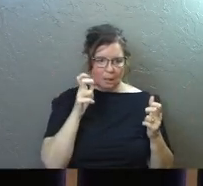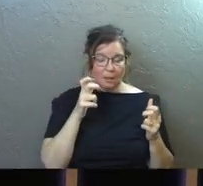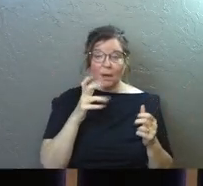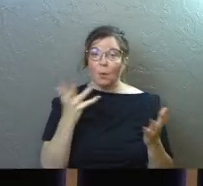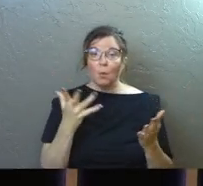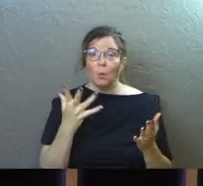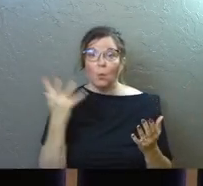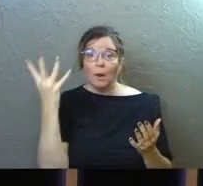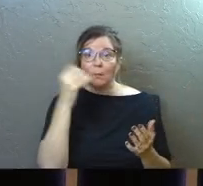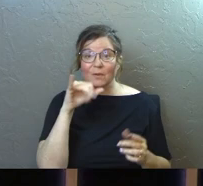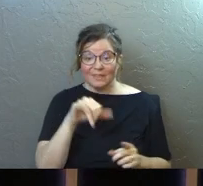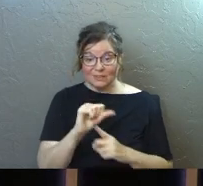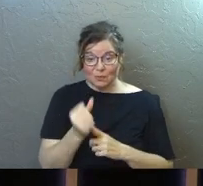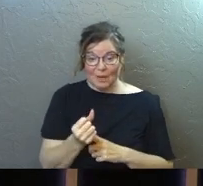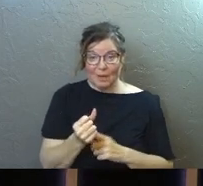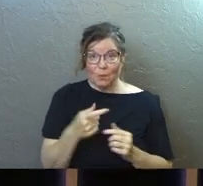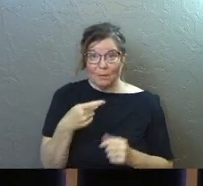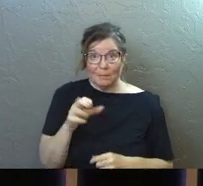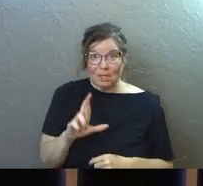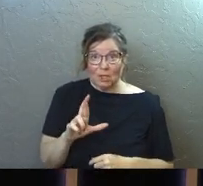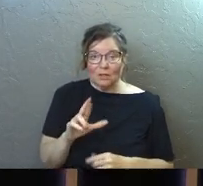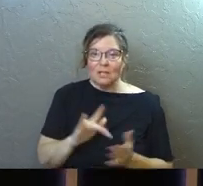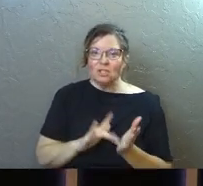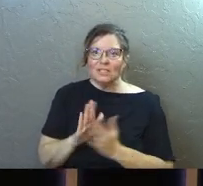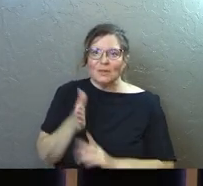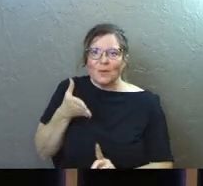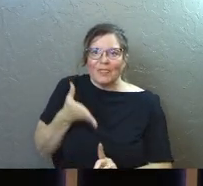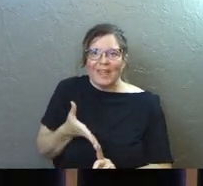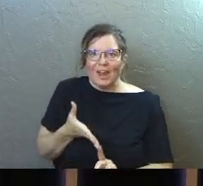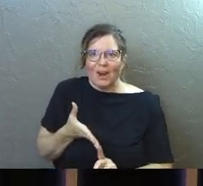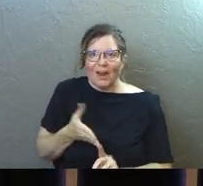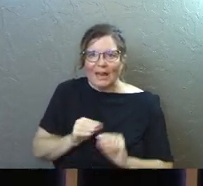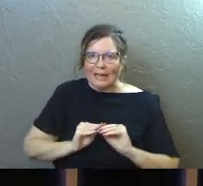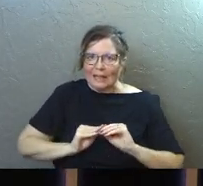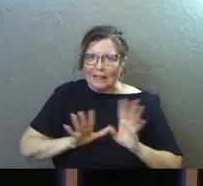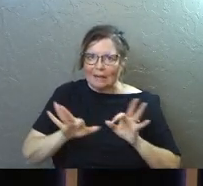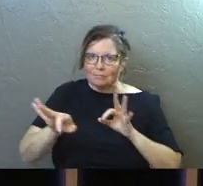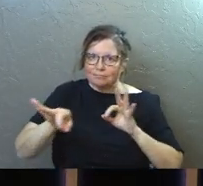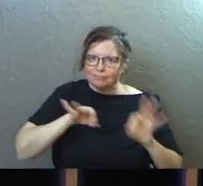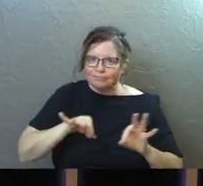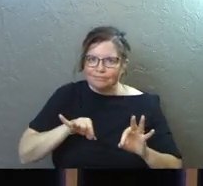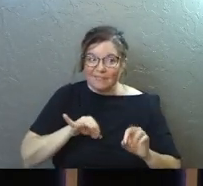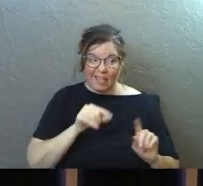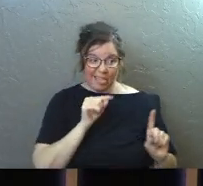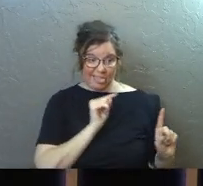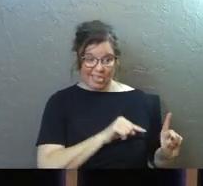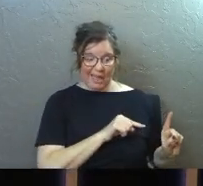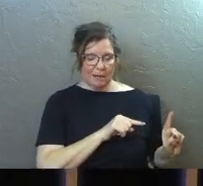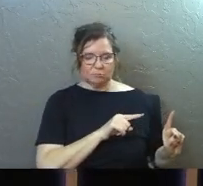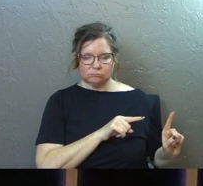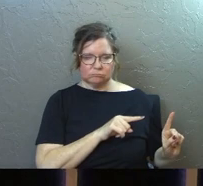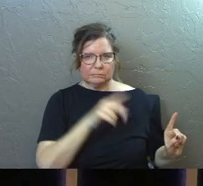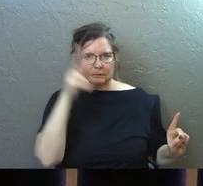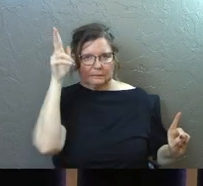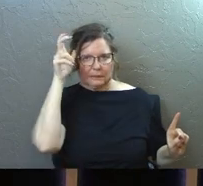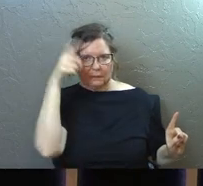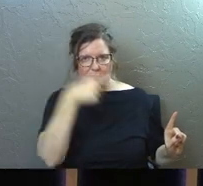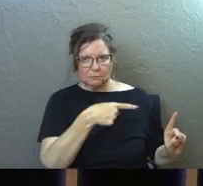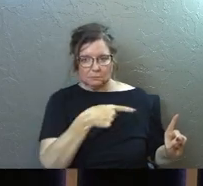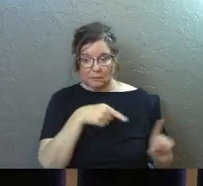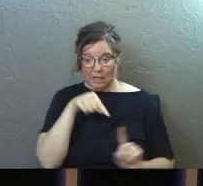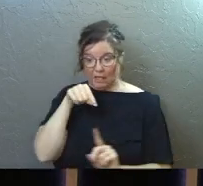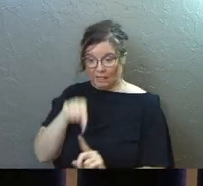there and Jesus sorted it out. So Peter was being human guys.